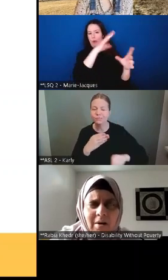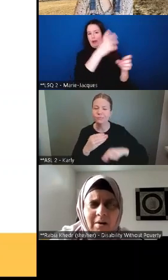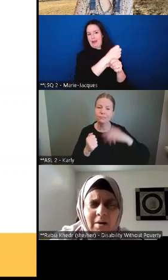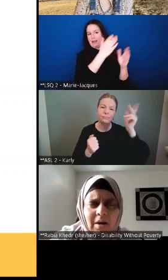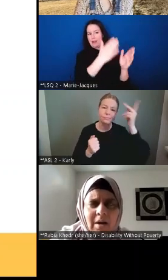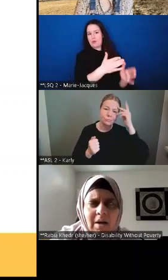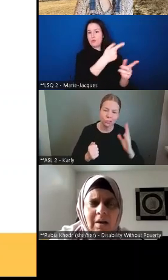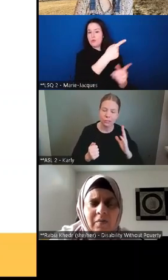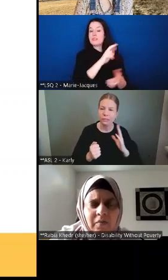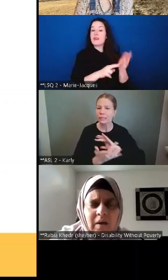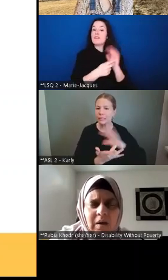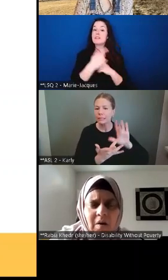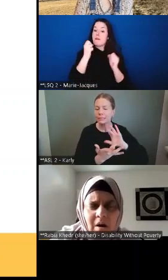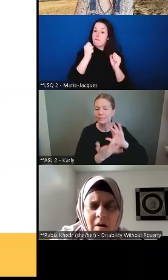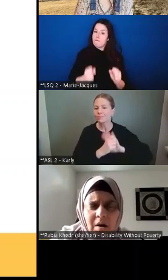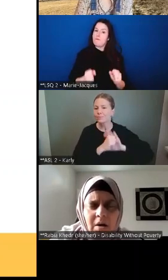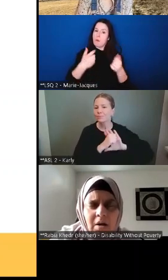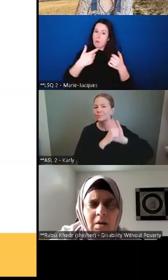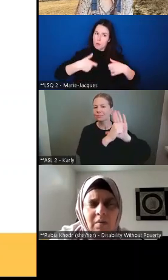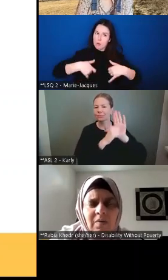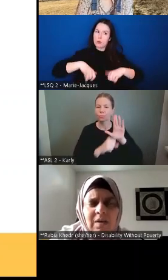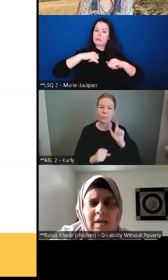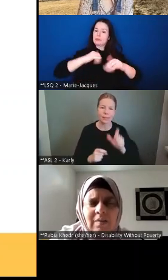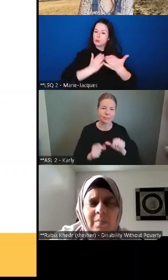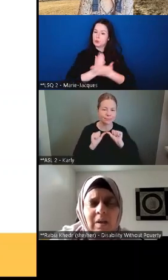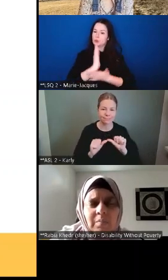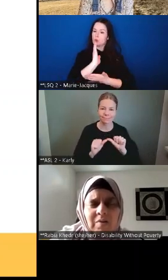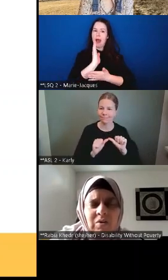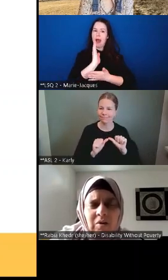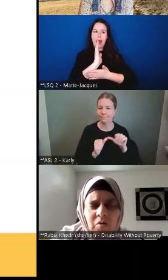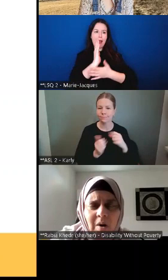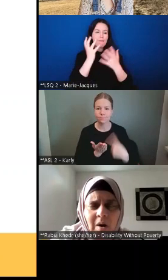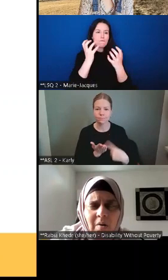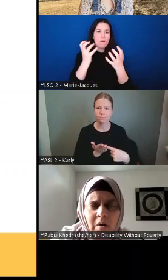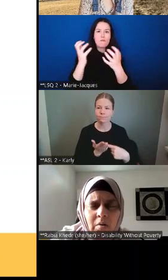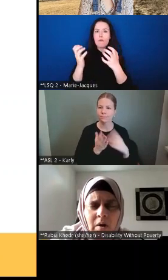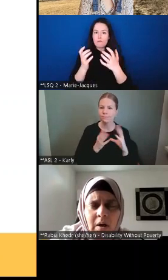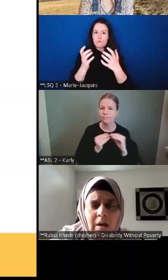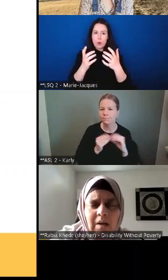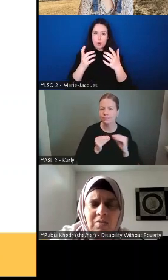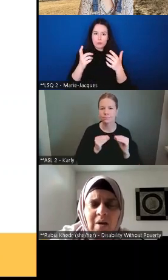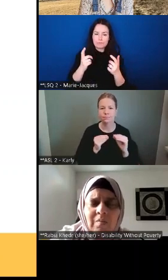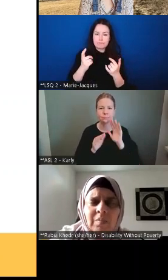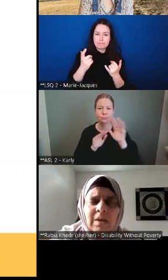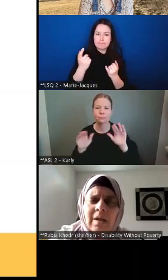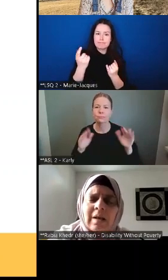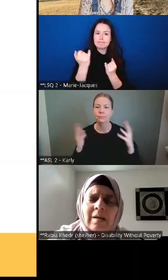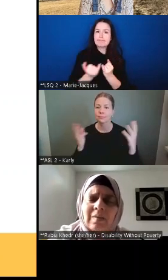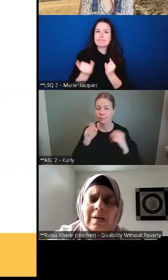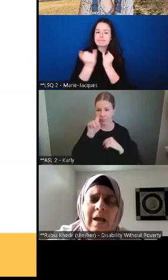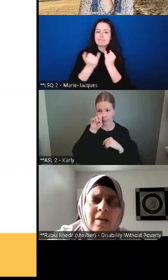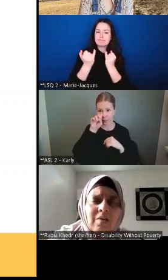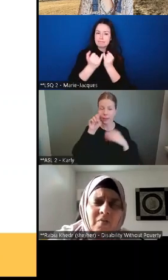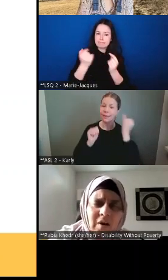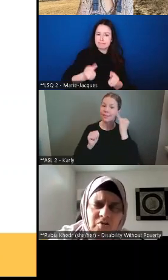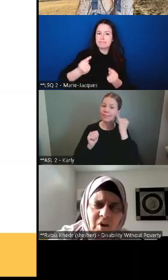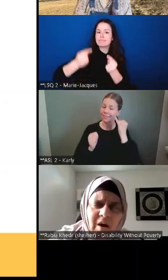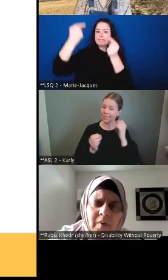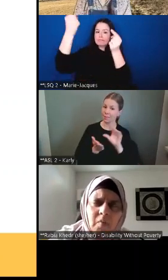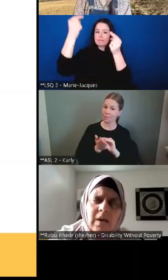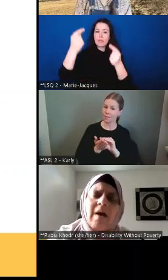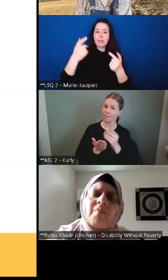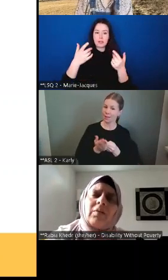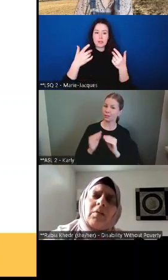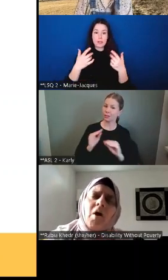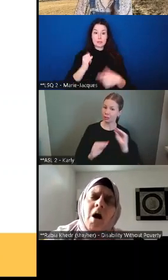dialogue if we are seeing something budgeted tomorrow it doesn't mean that it's the end of our